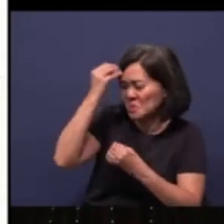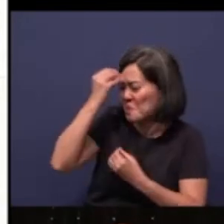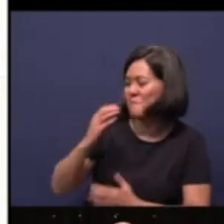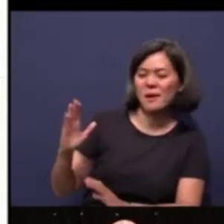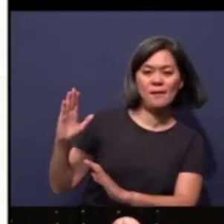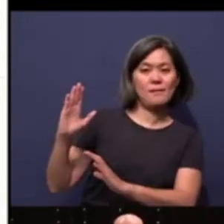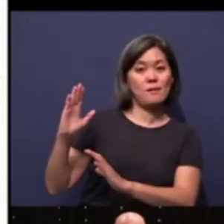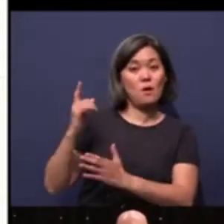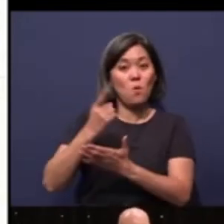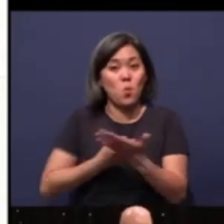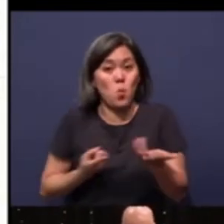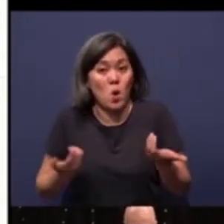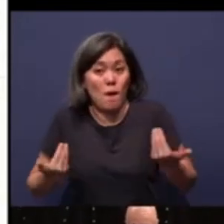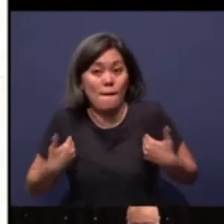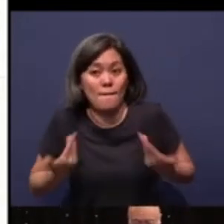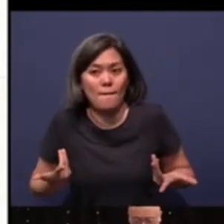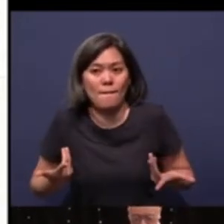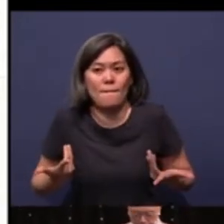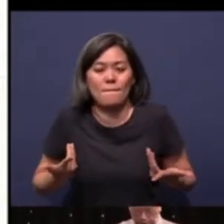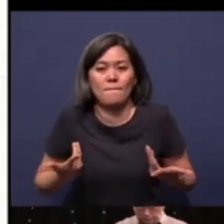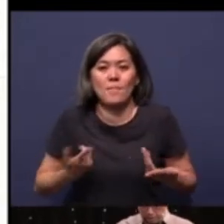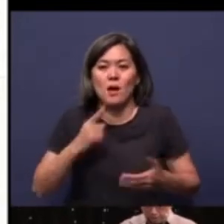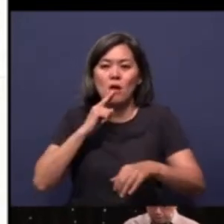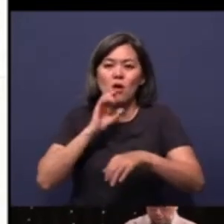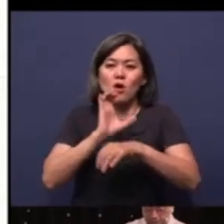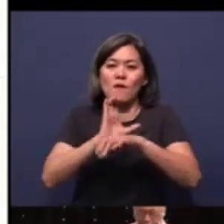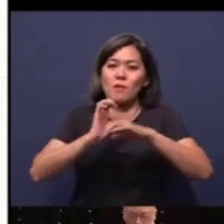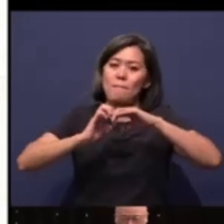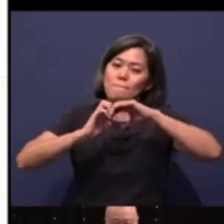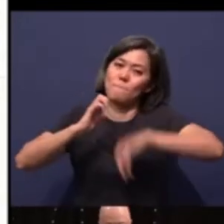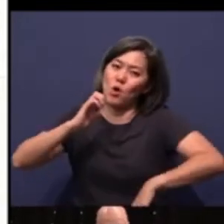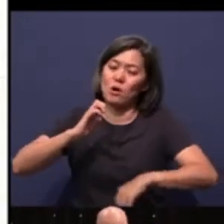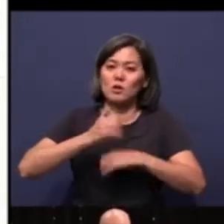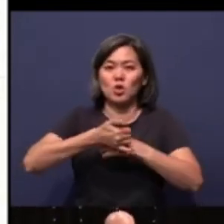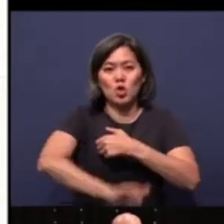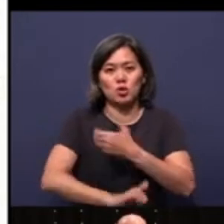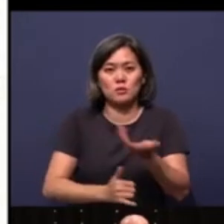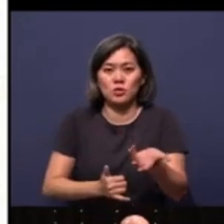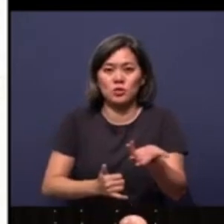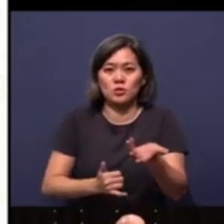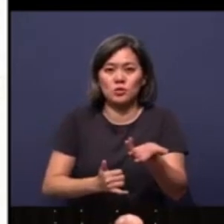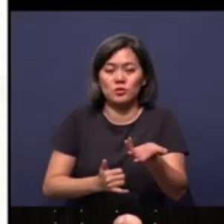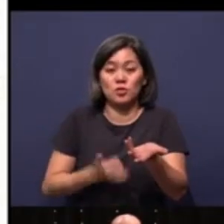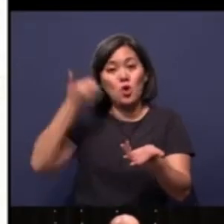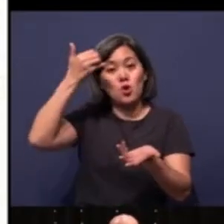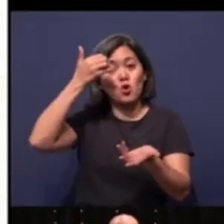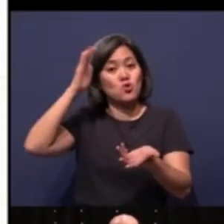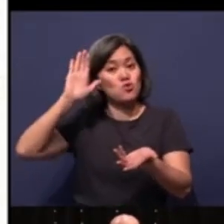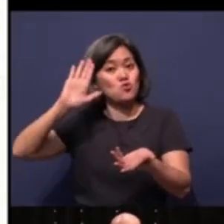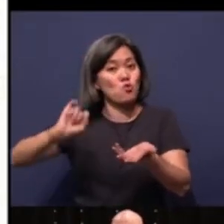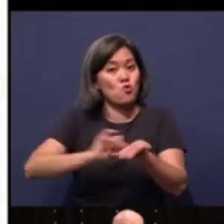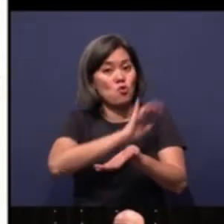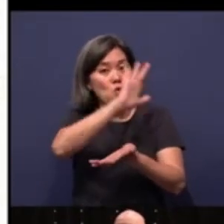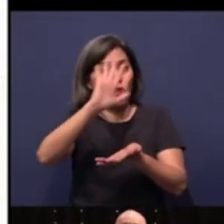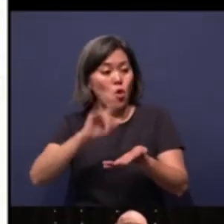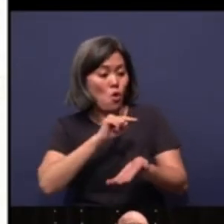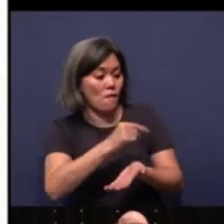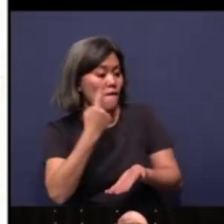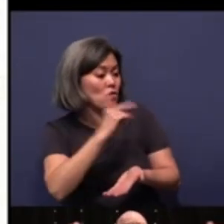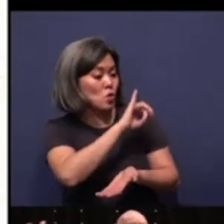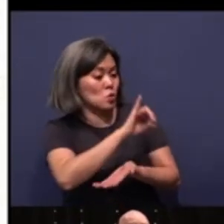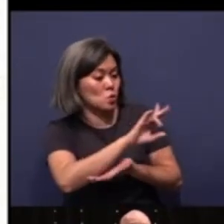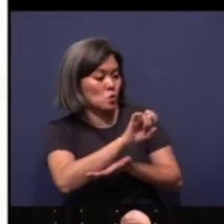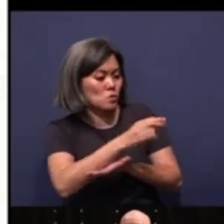And what do you have? Covenant-breaking curses. God's glory to Judah and Israel and to